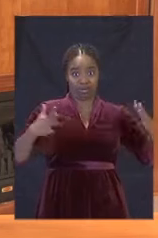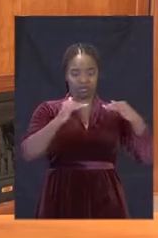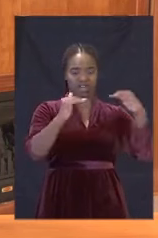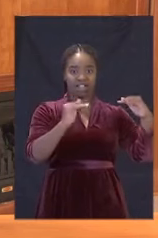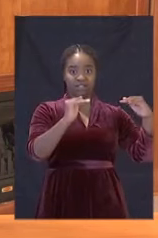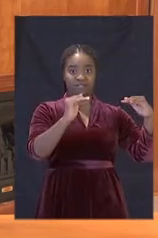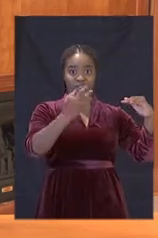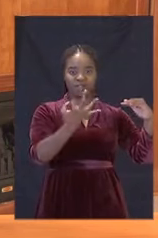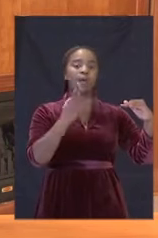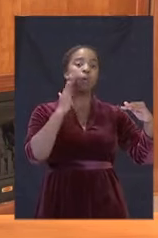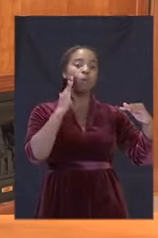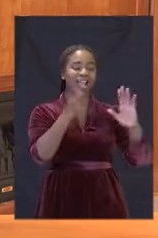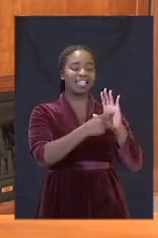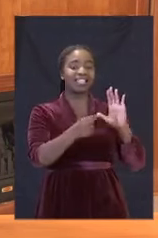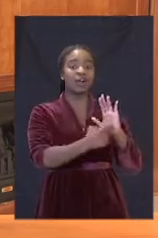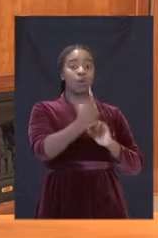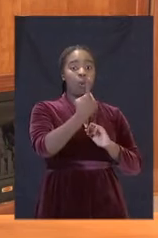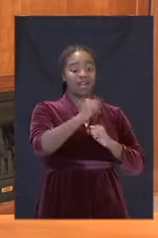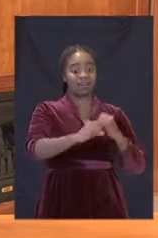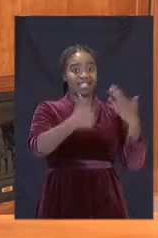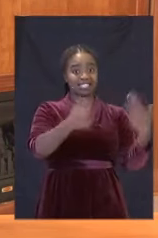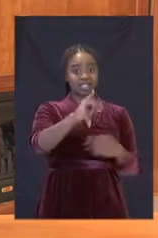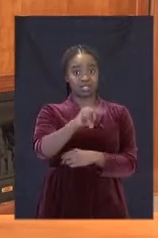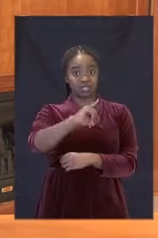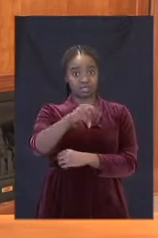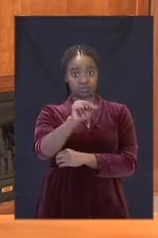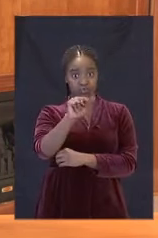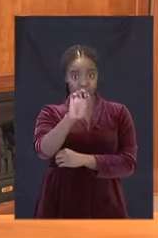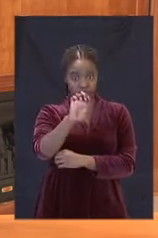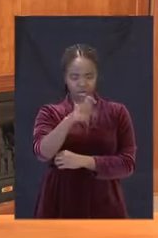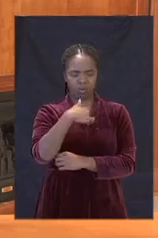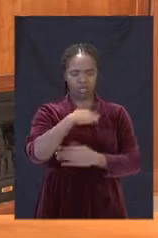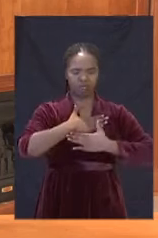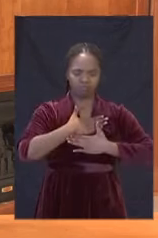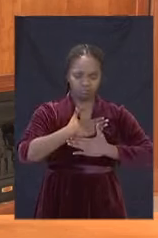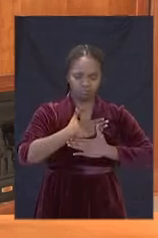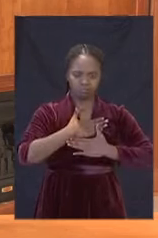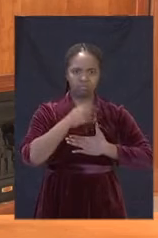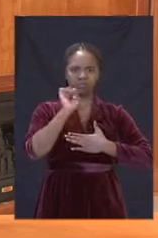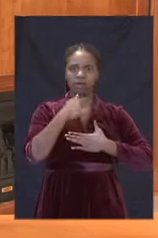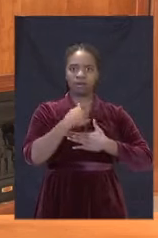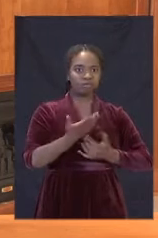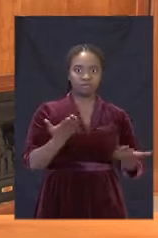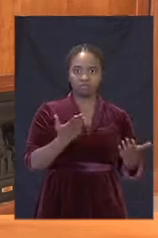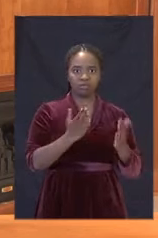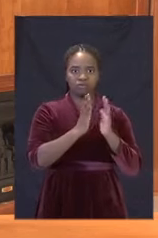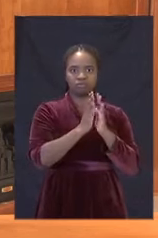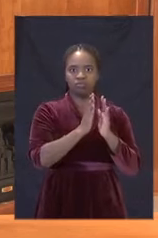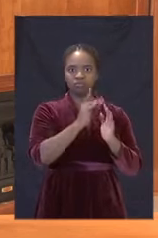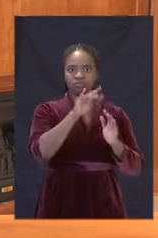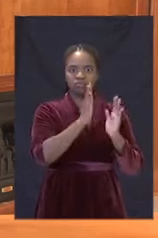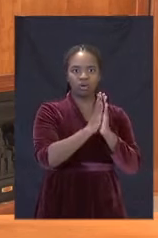on the 1st of June, we recognize and appreciate their deep desire to return to their